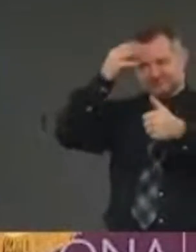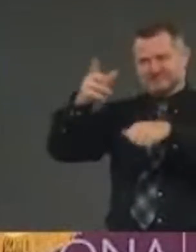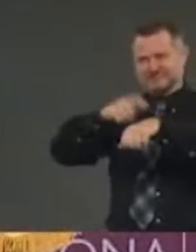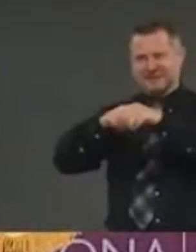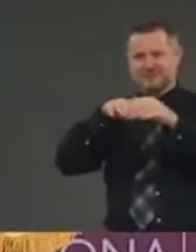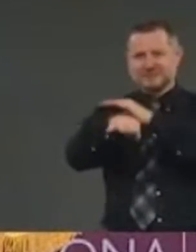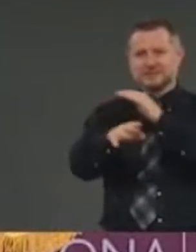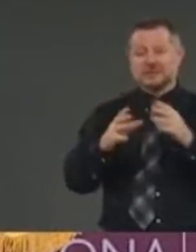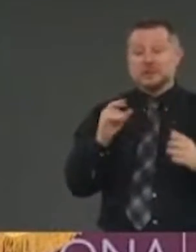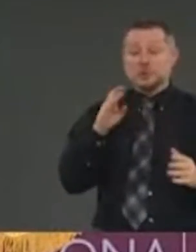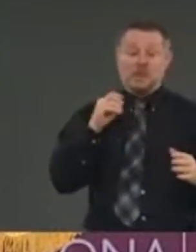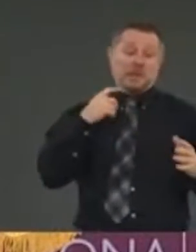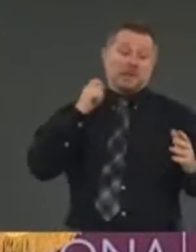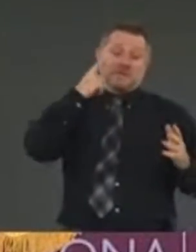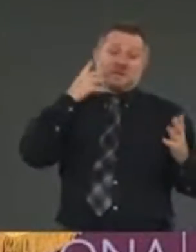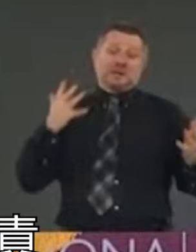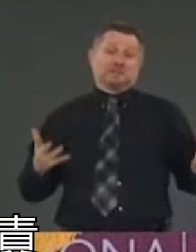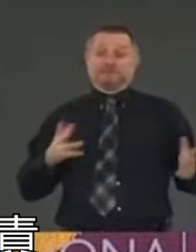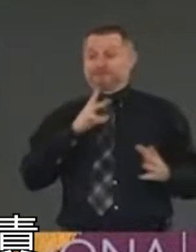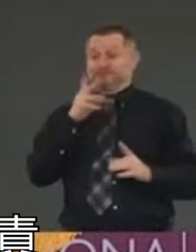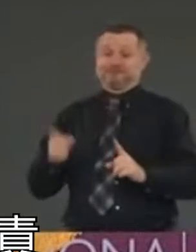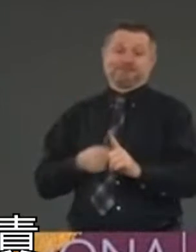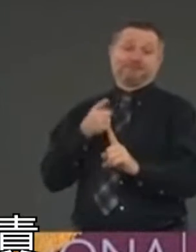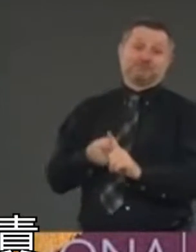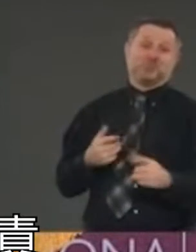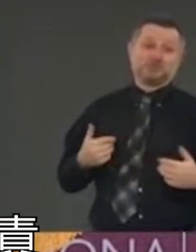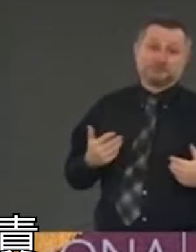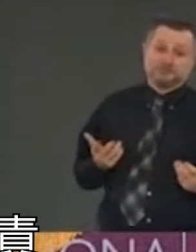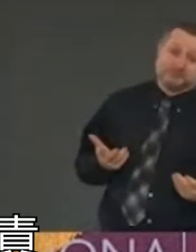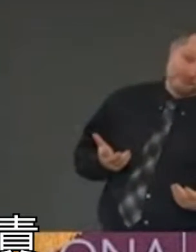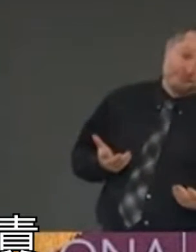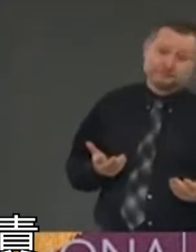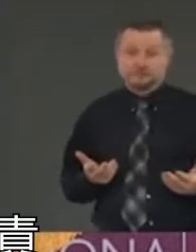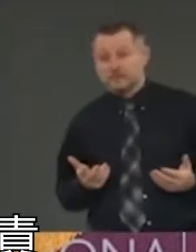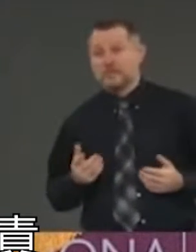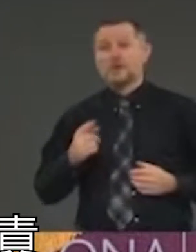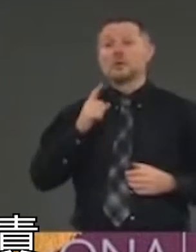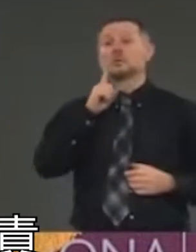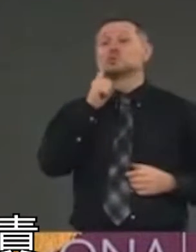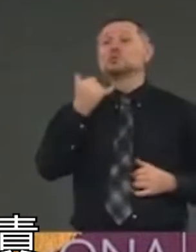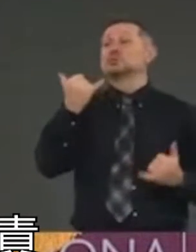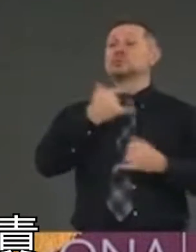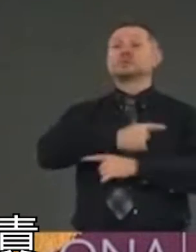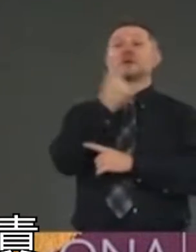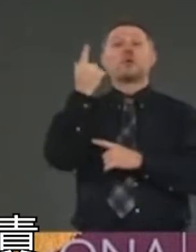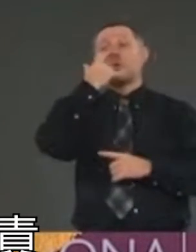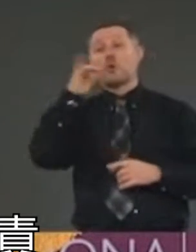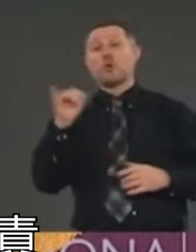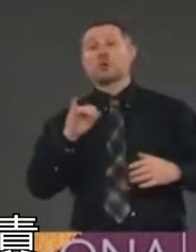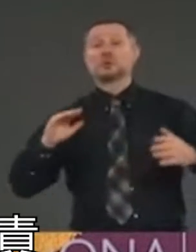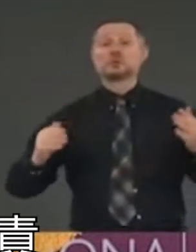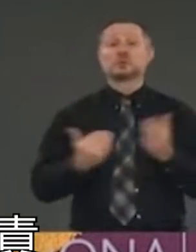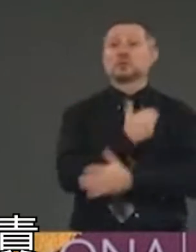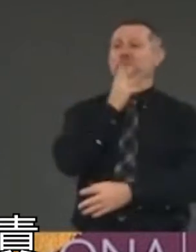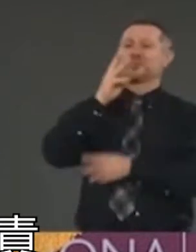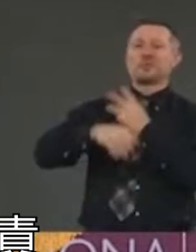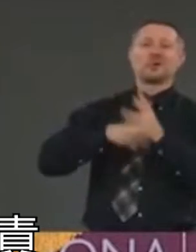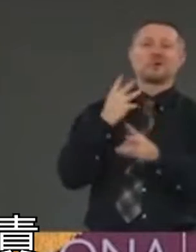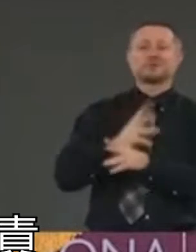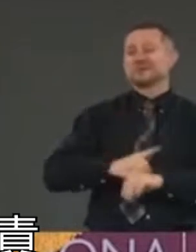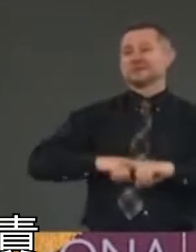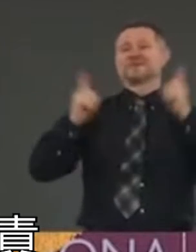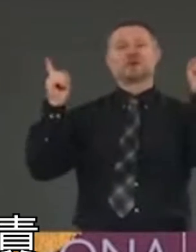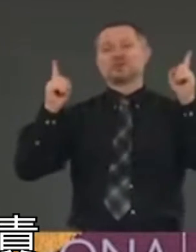has always been about finding this new normal and everyone doing their part on an individual level